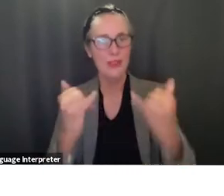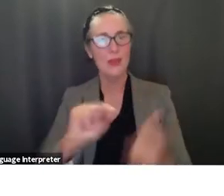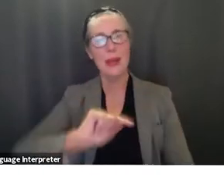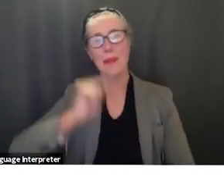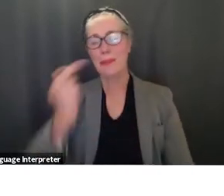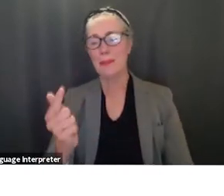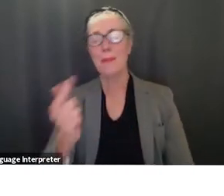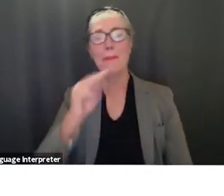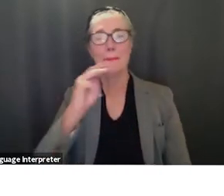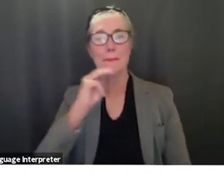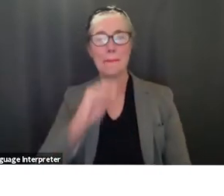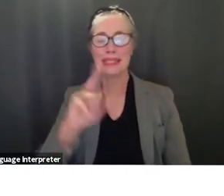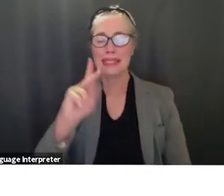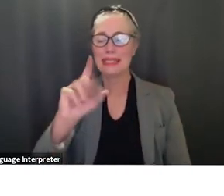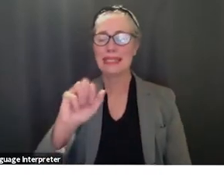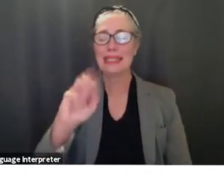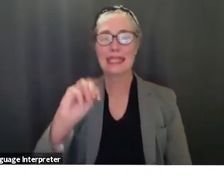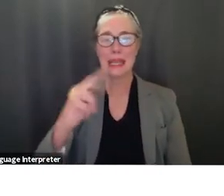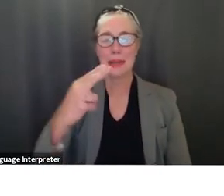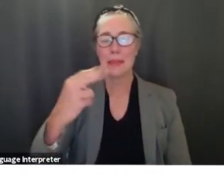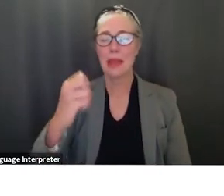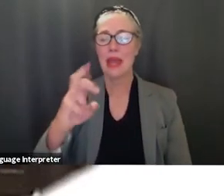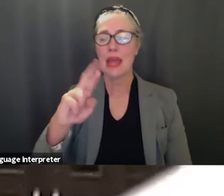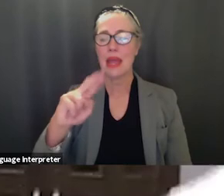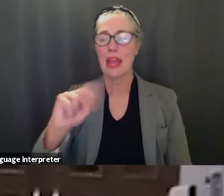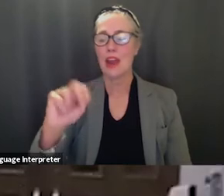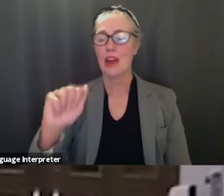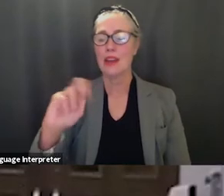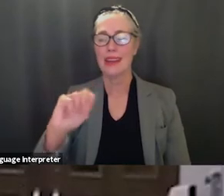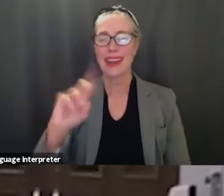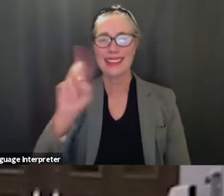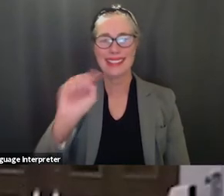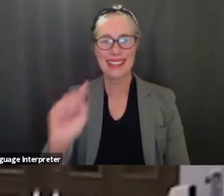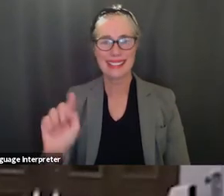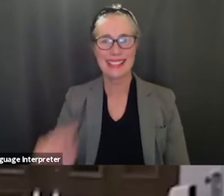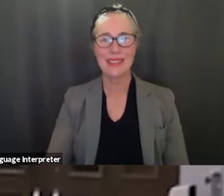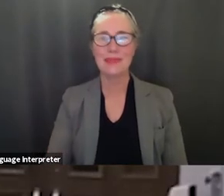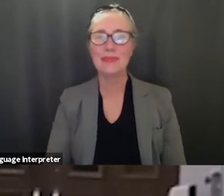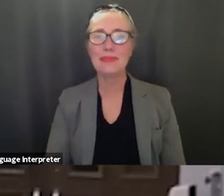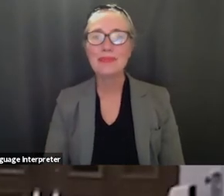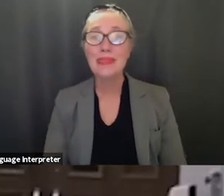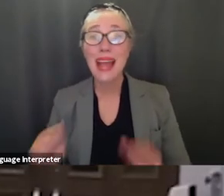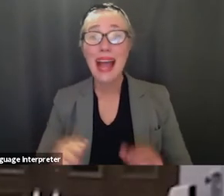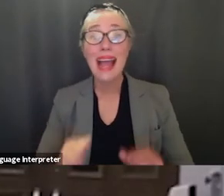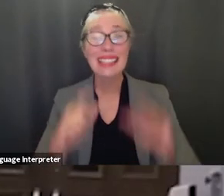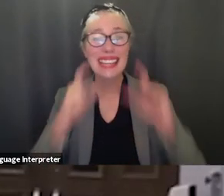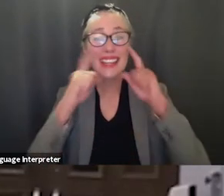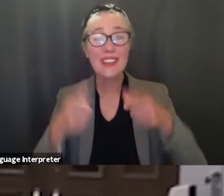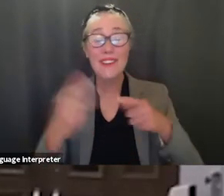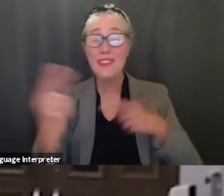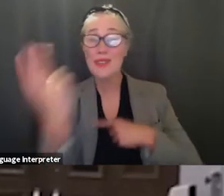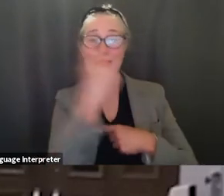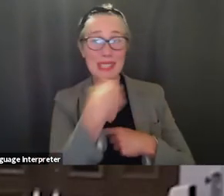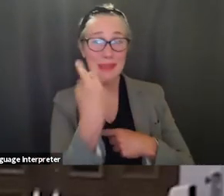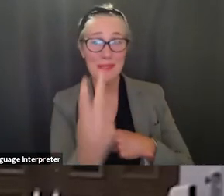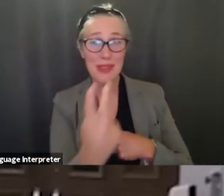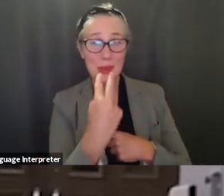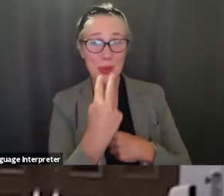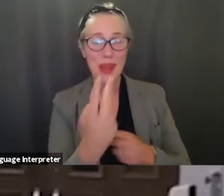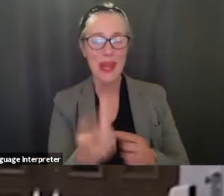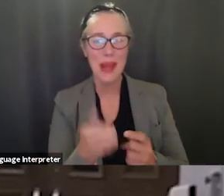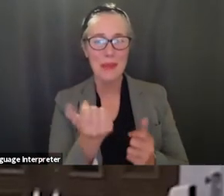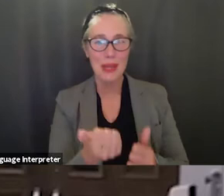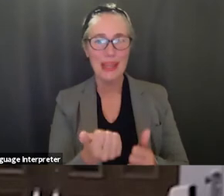thank you um can i take i'll take this off so you can see my face for see who i am um